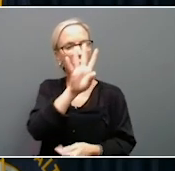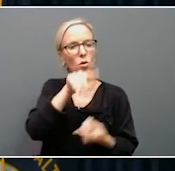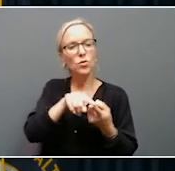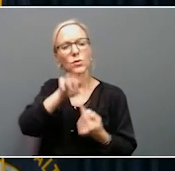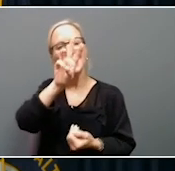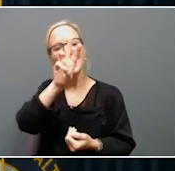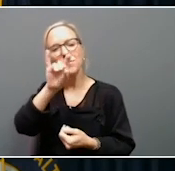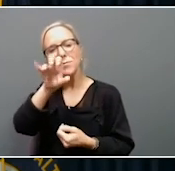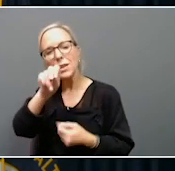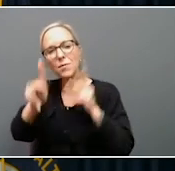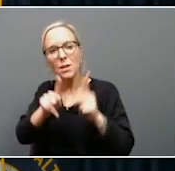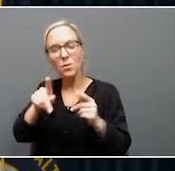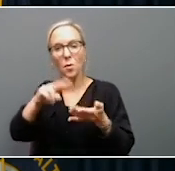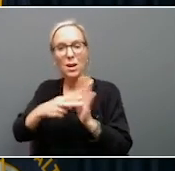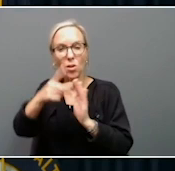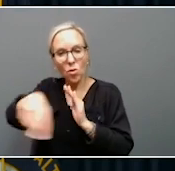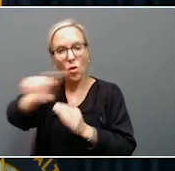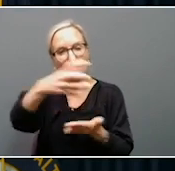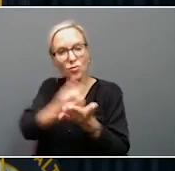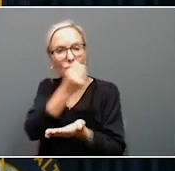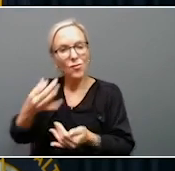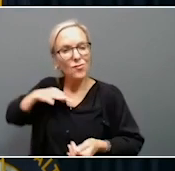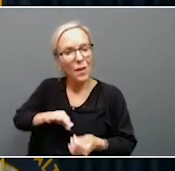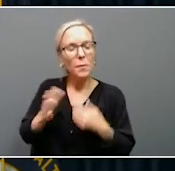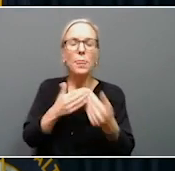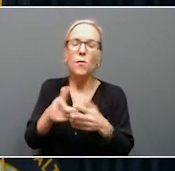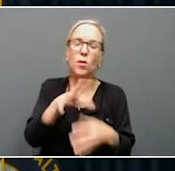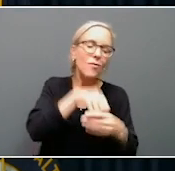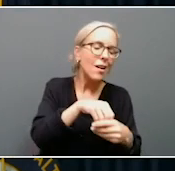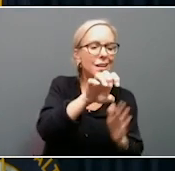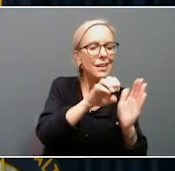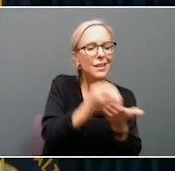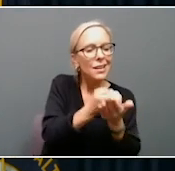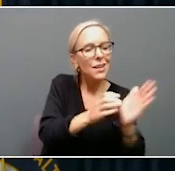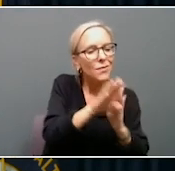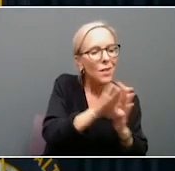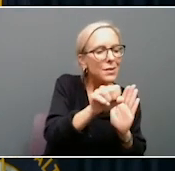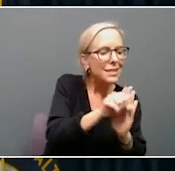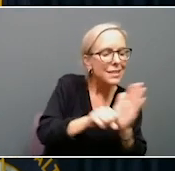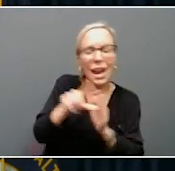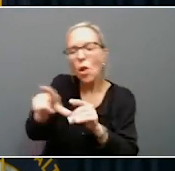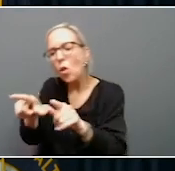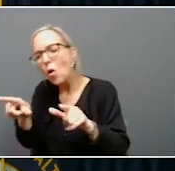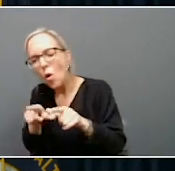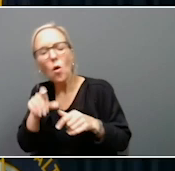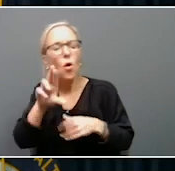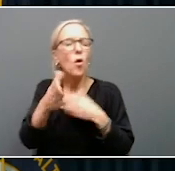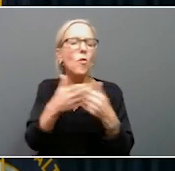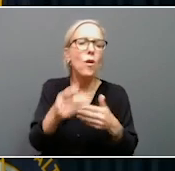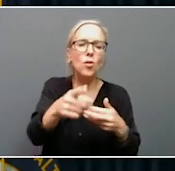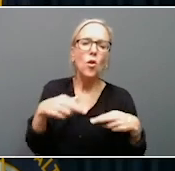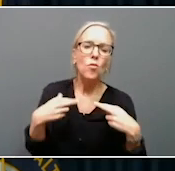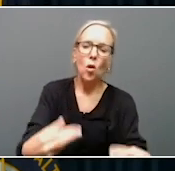out there deserves credit. Whether you're in economic development state or local, whether you're rolling out the red carpet to people that